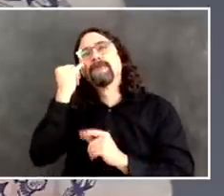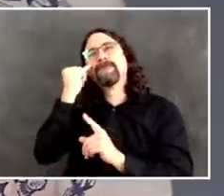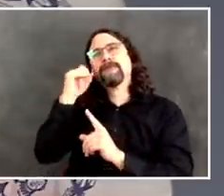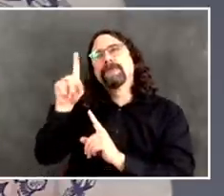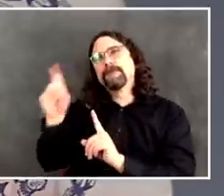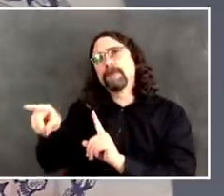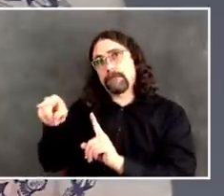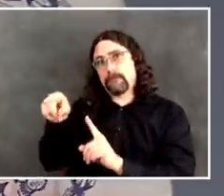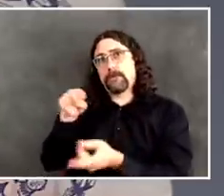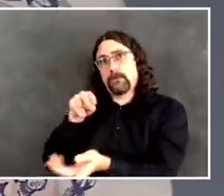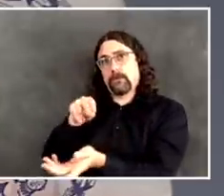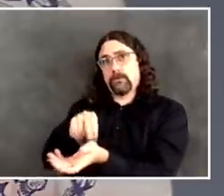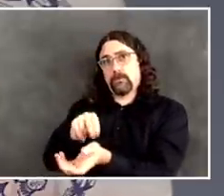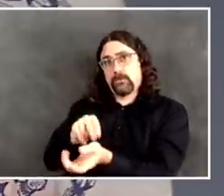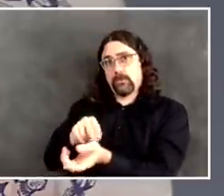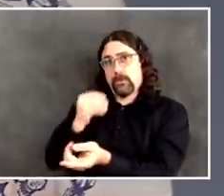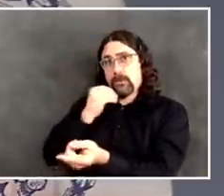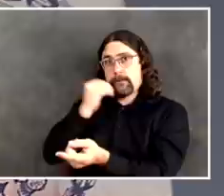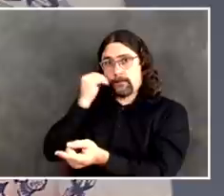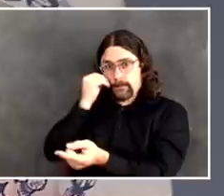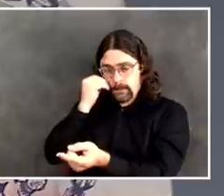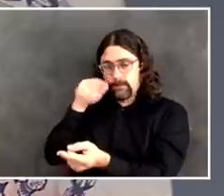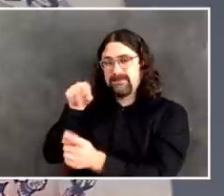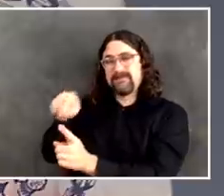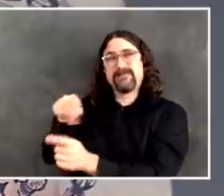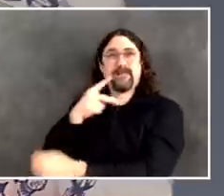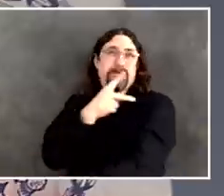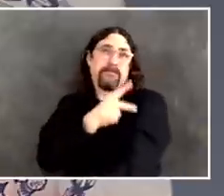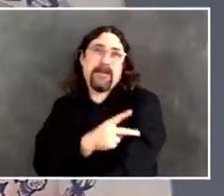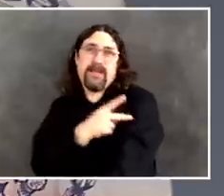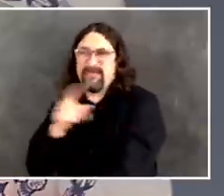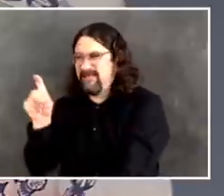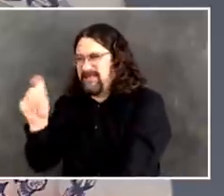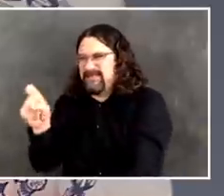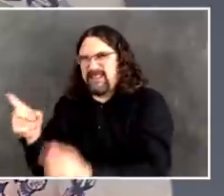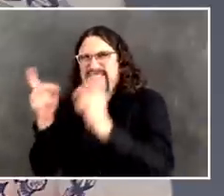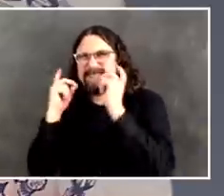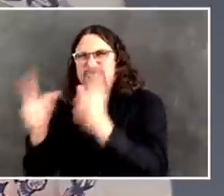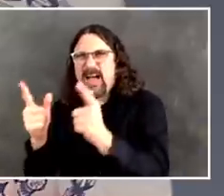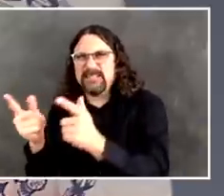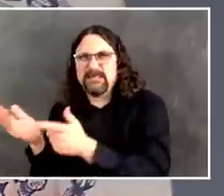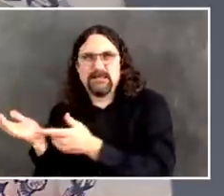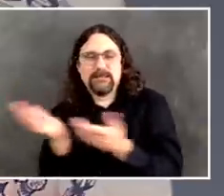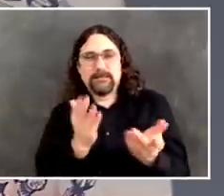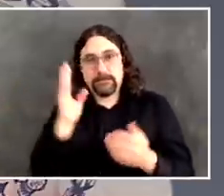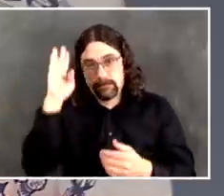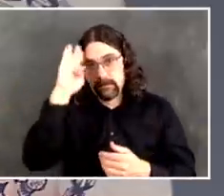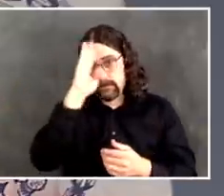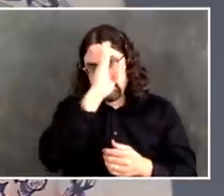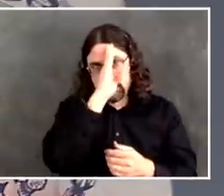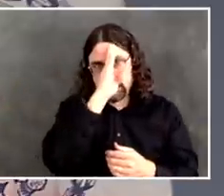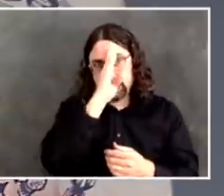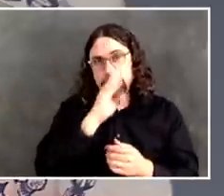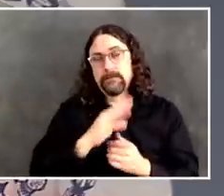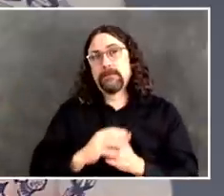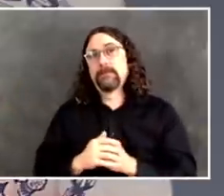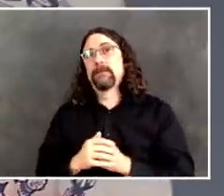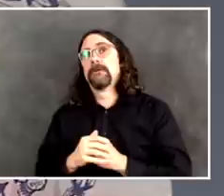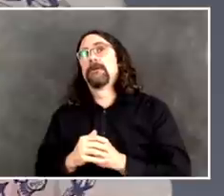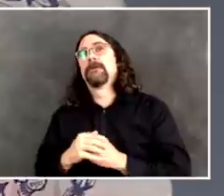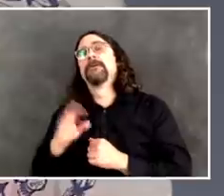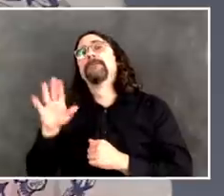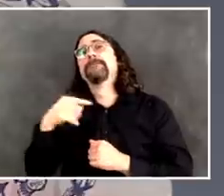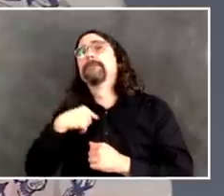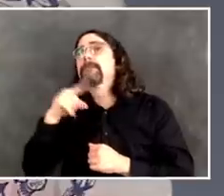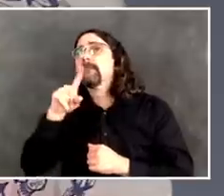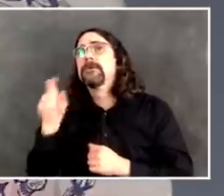I think there's a common sense question, would they be better off in a quarantine, like a hotel, or would they be